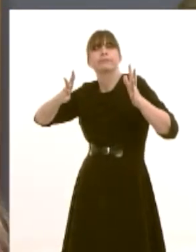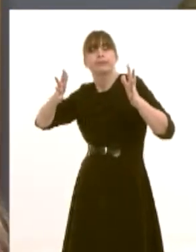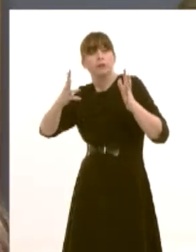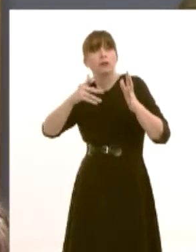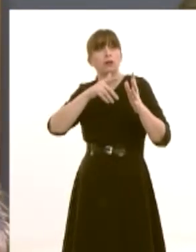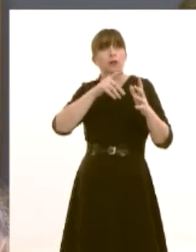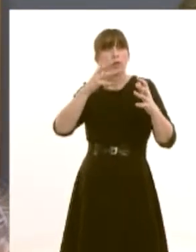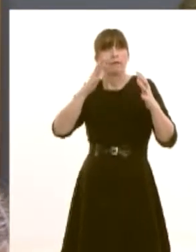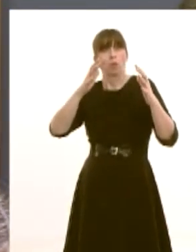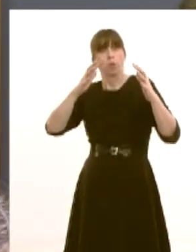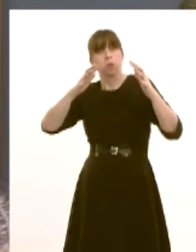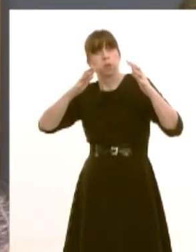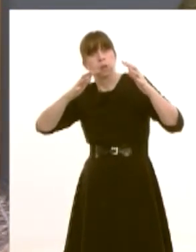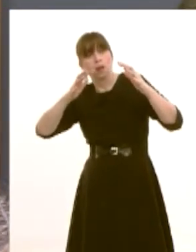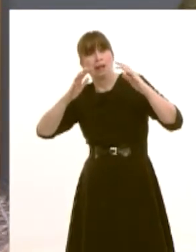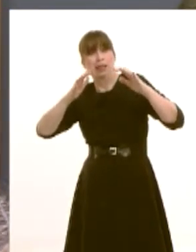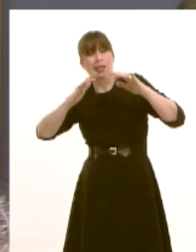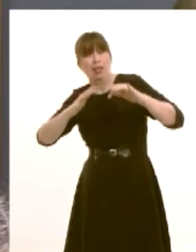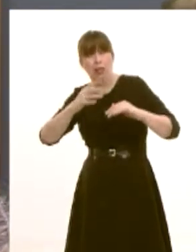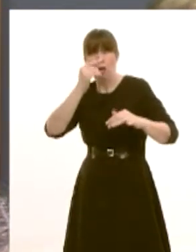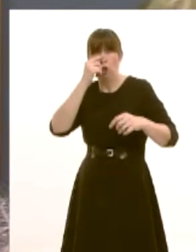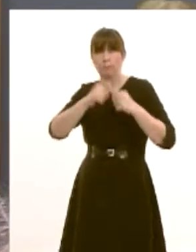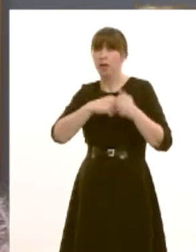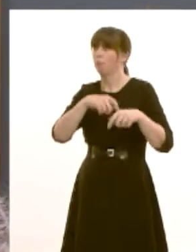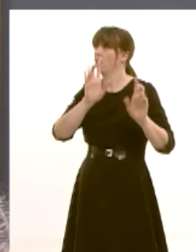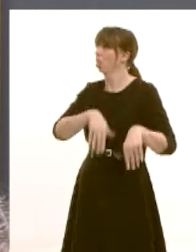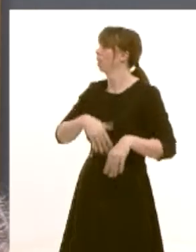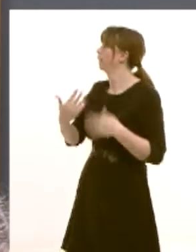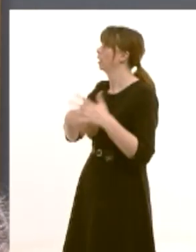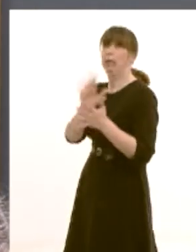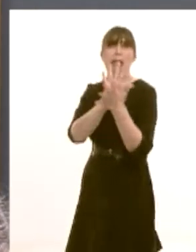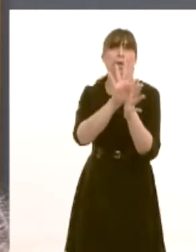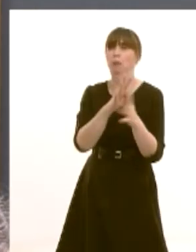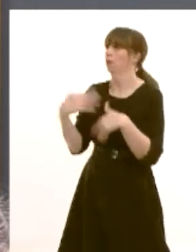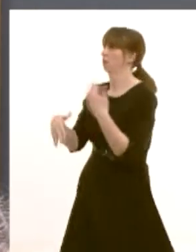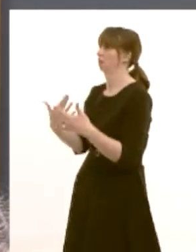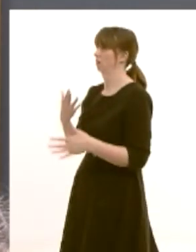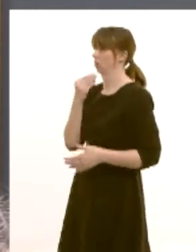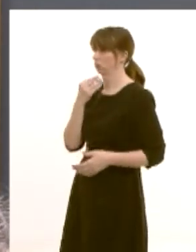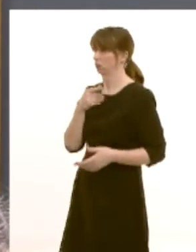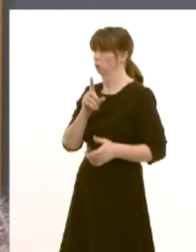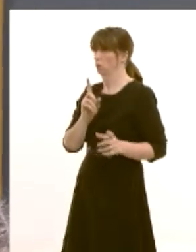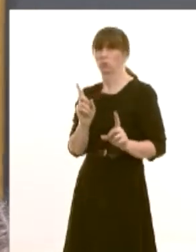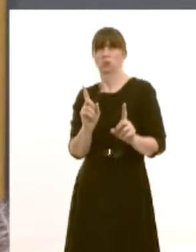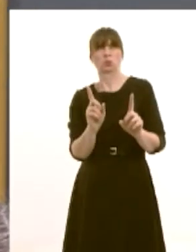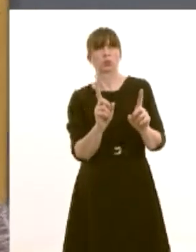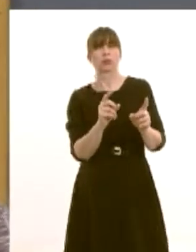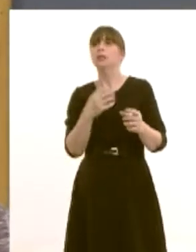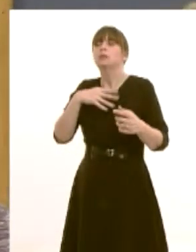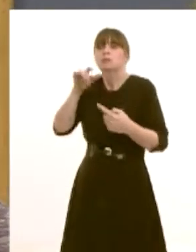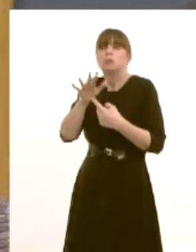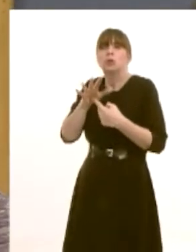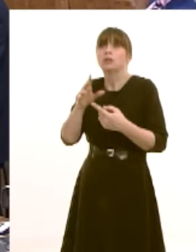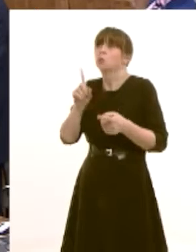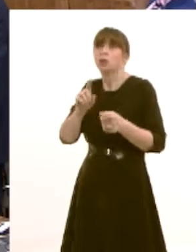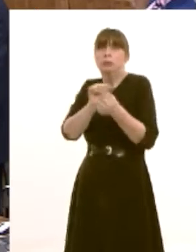uh congregations and in danger of becoming empty in the near future and it's important that we actually try and work out what we can preserve and then get the investment